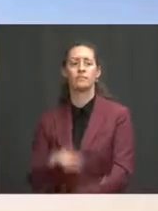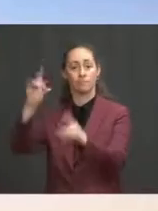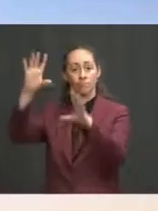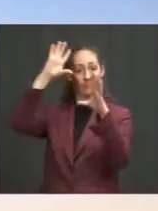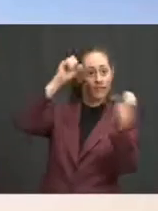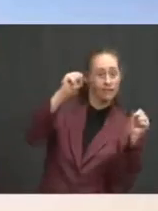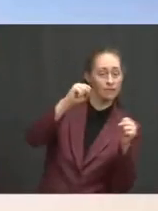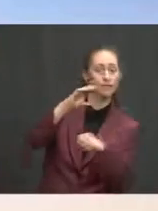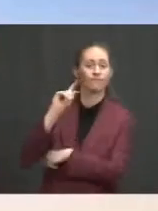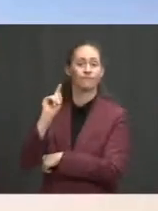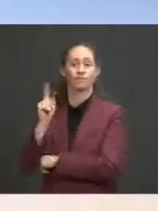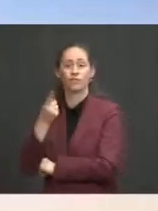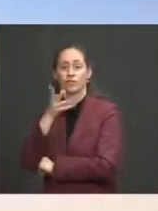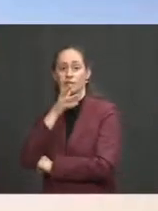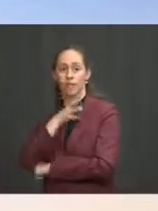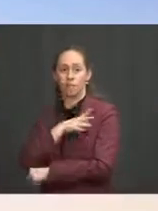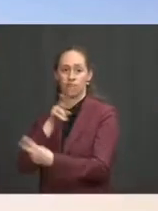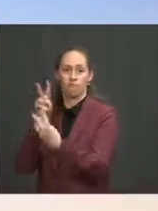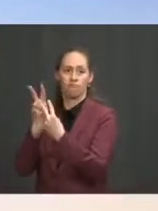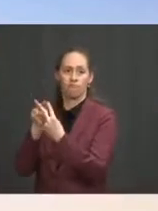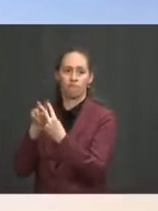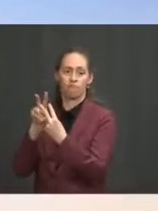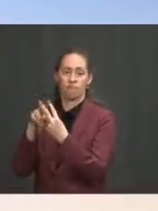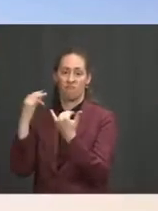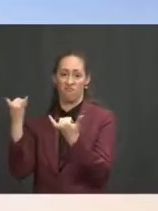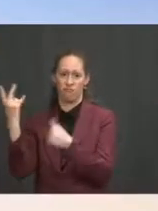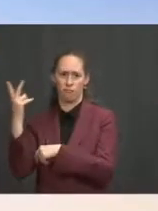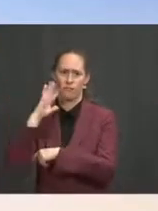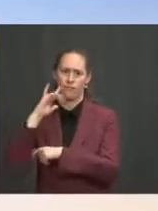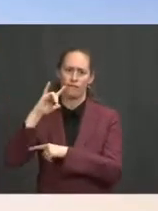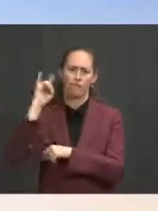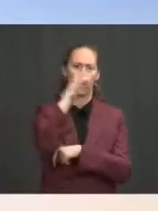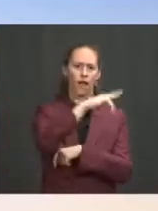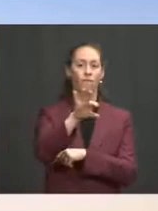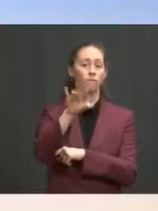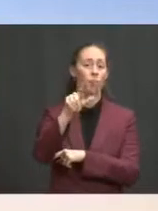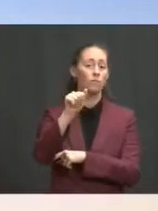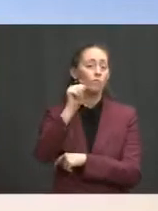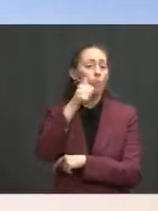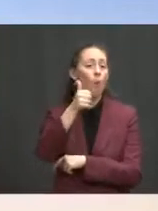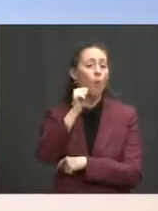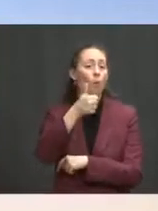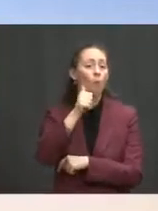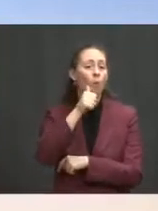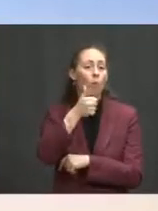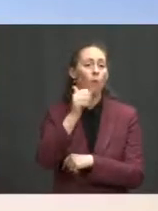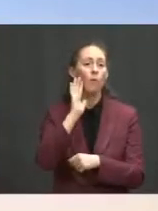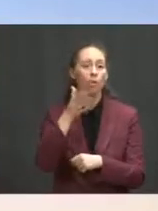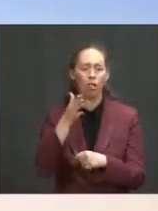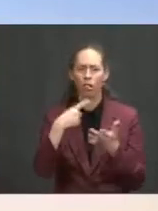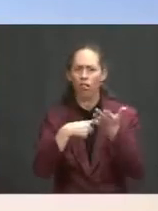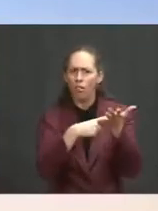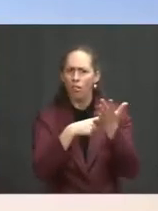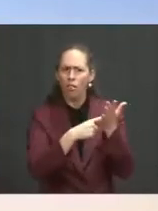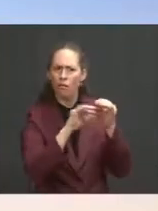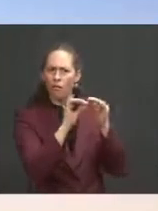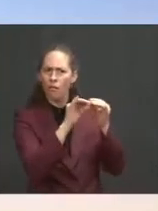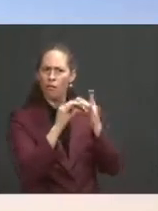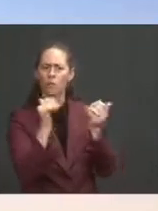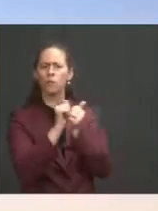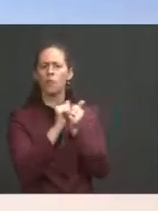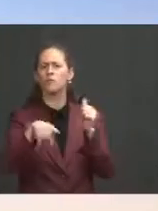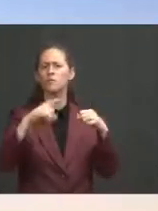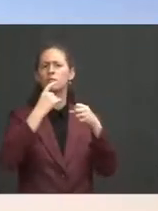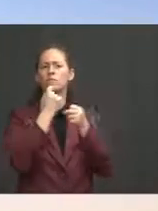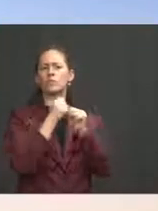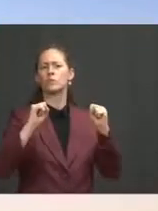this trip are in Florida tomorrow, they will be thanking heroic first responders, search and rescue teams, and everyone who's been working tirelessly around the clock.